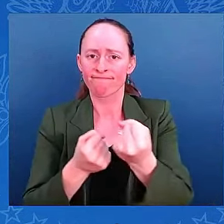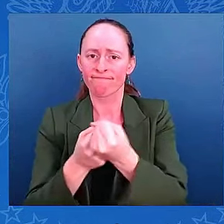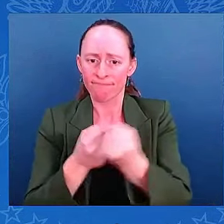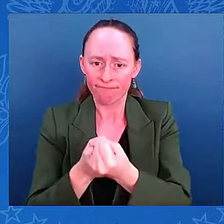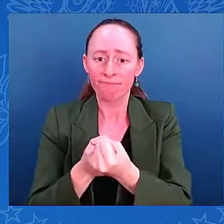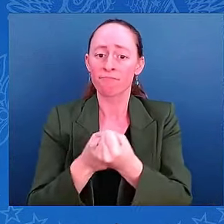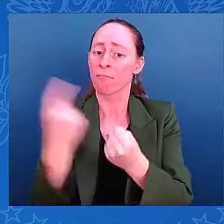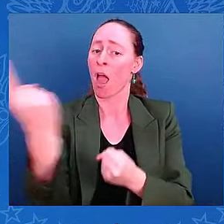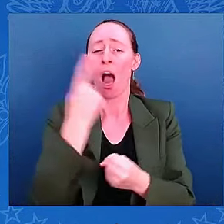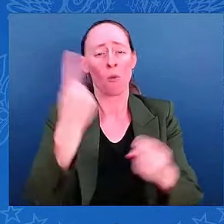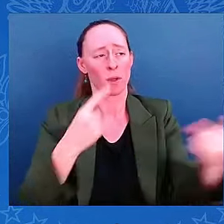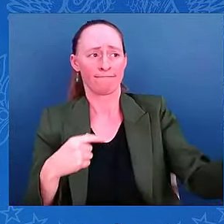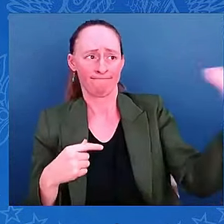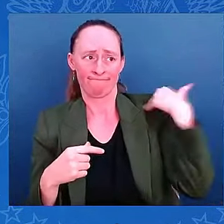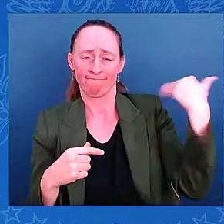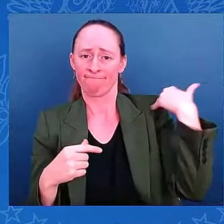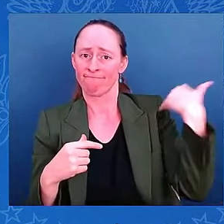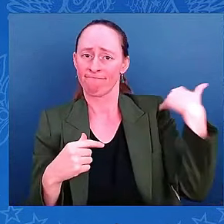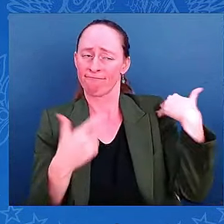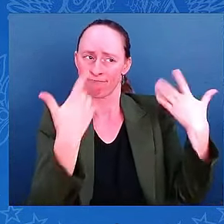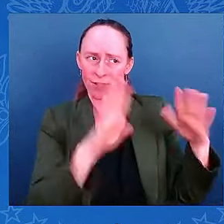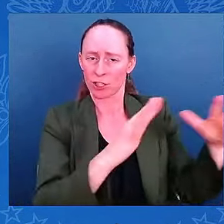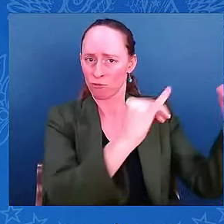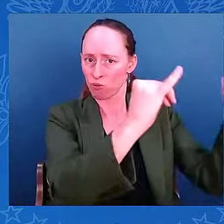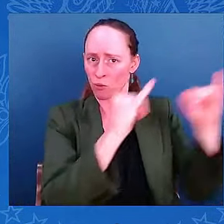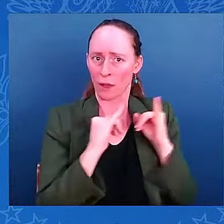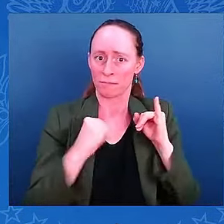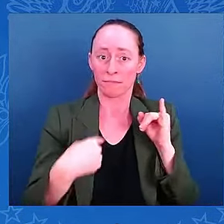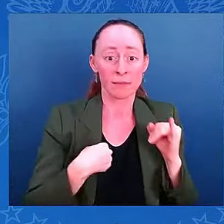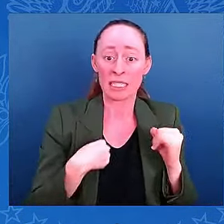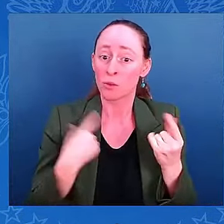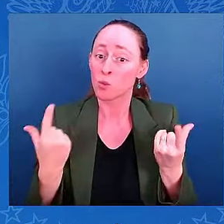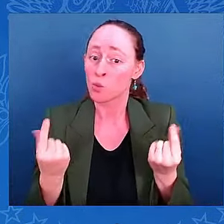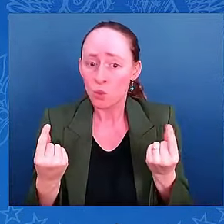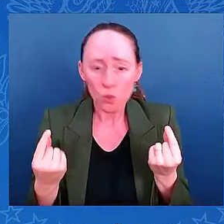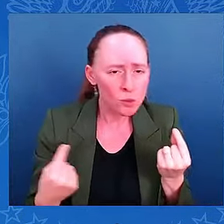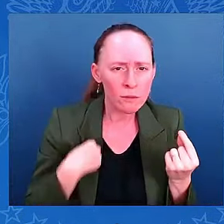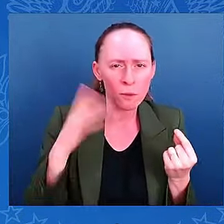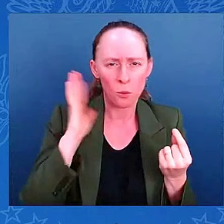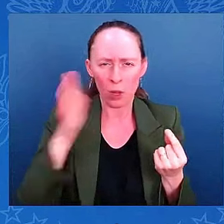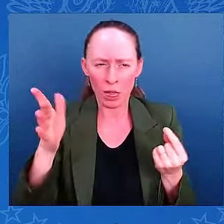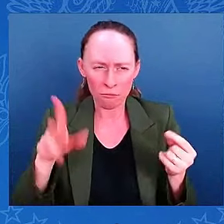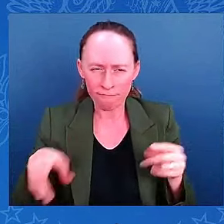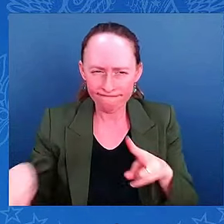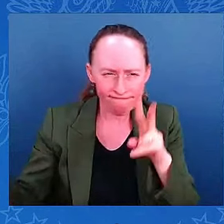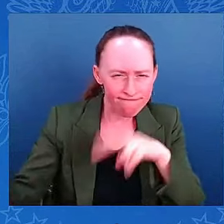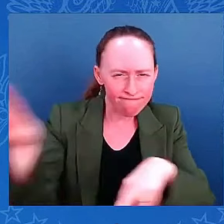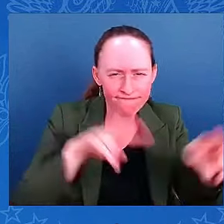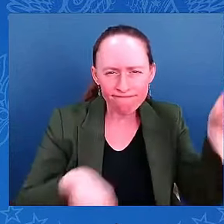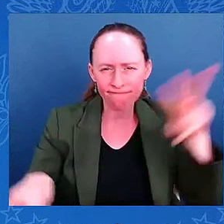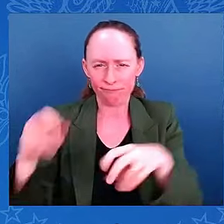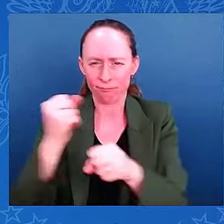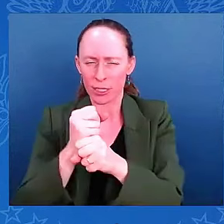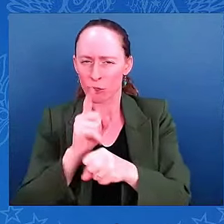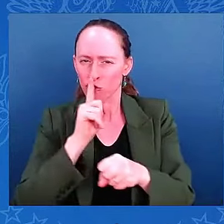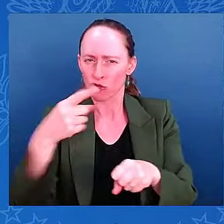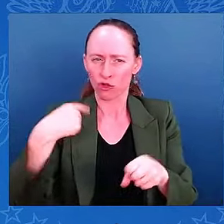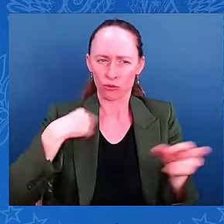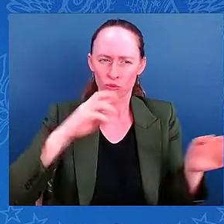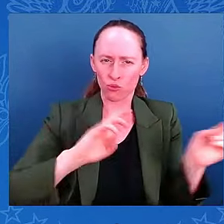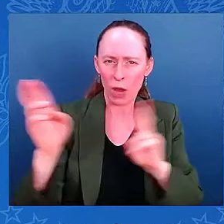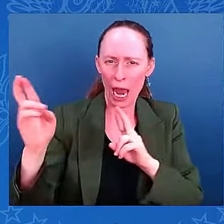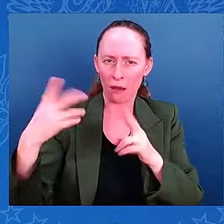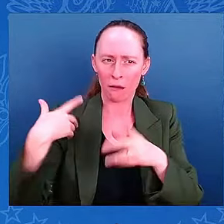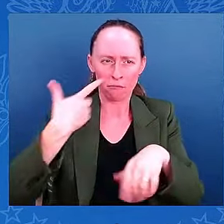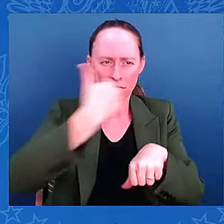forward to make sure that we are strategically placing our resources and our teams to be able to rapidly respond in